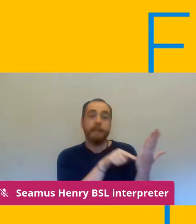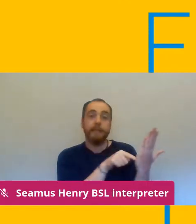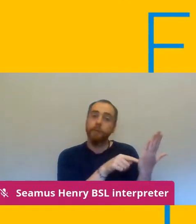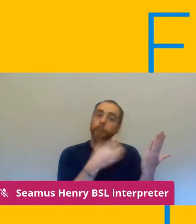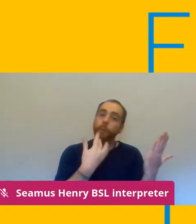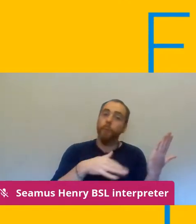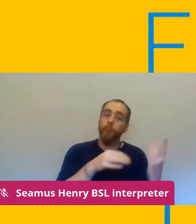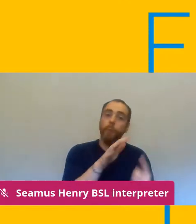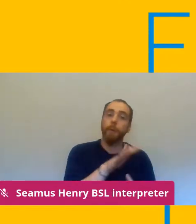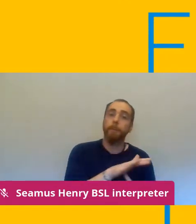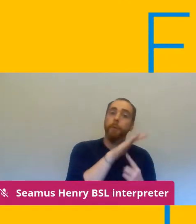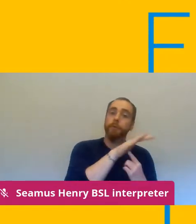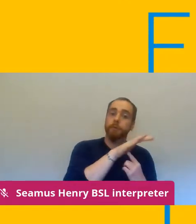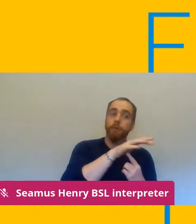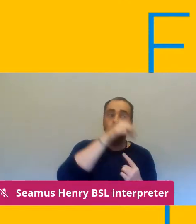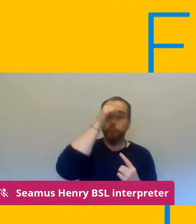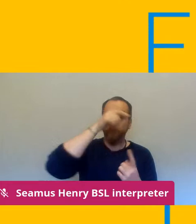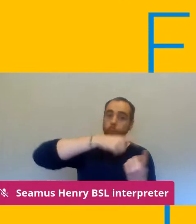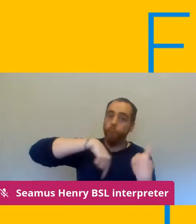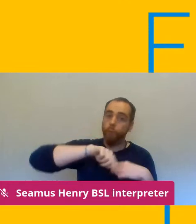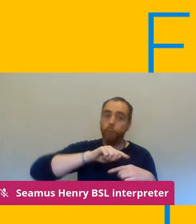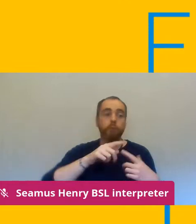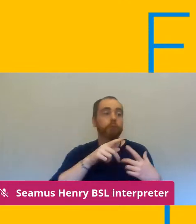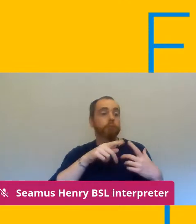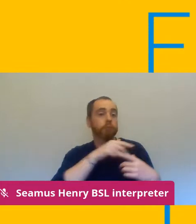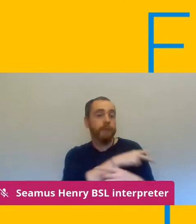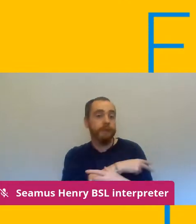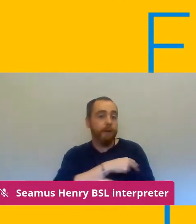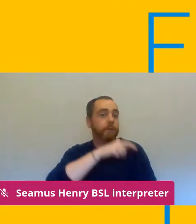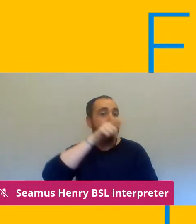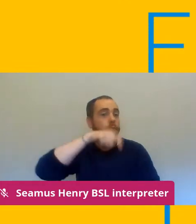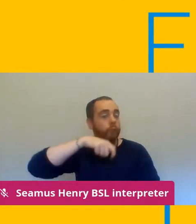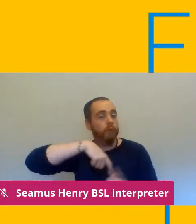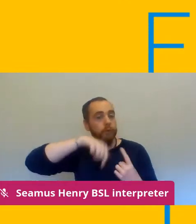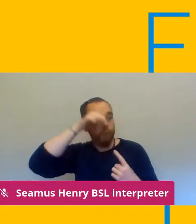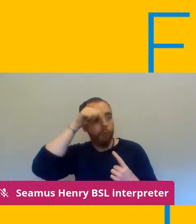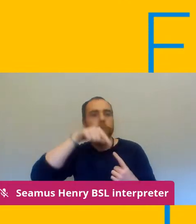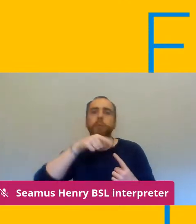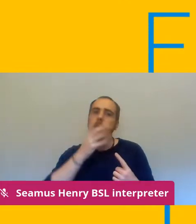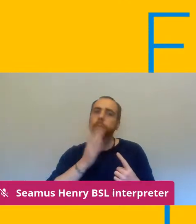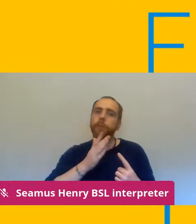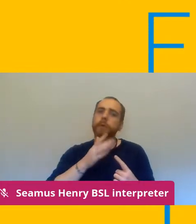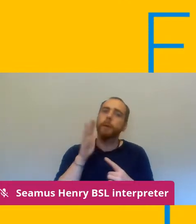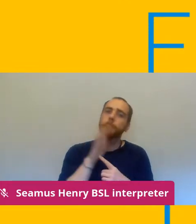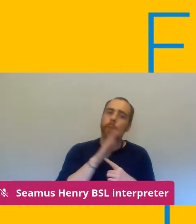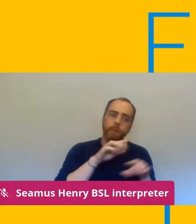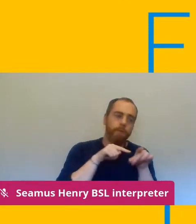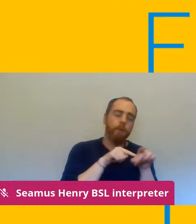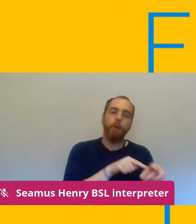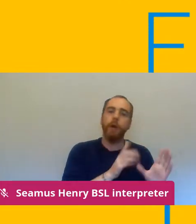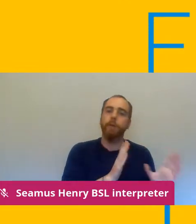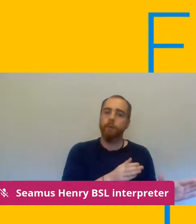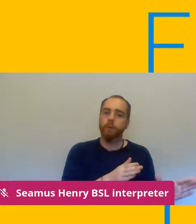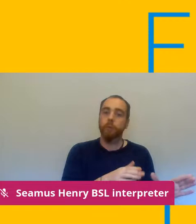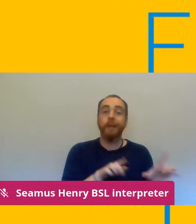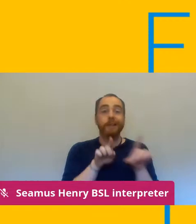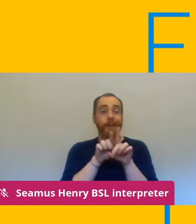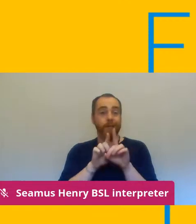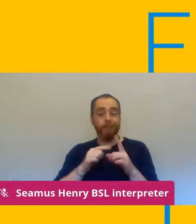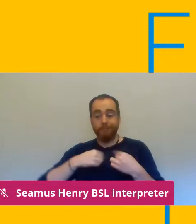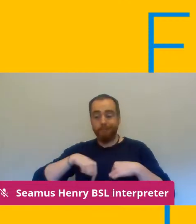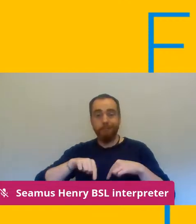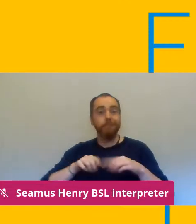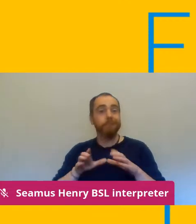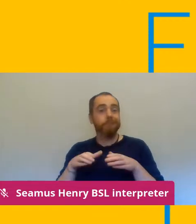stand and you know from a branch point of view it's just so important um firstly to acknowledge that you're all doing an absolutely brilliant